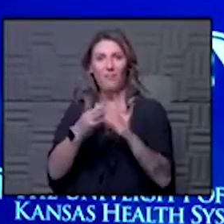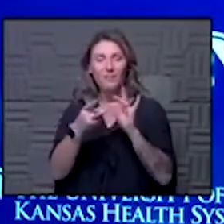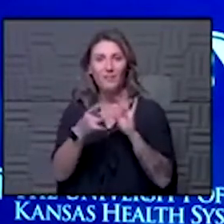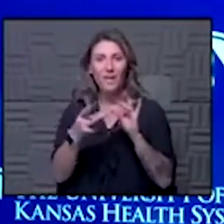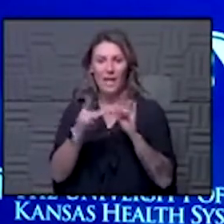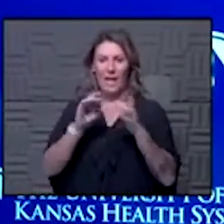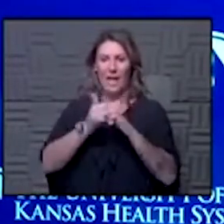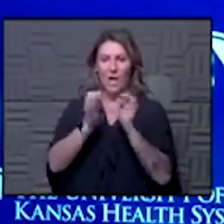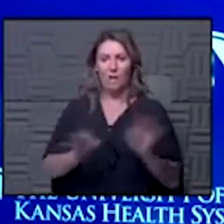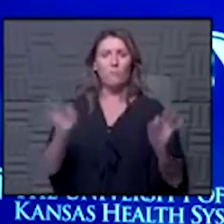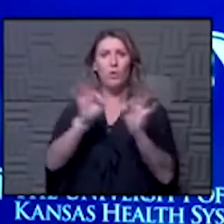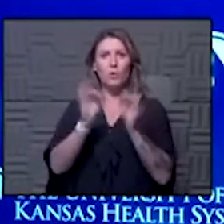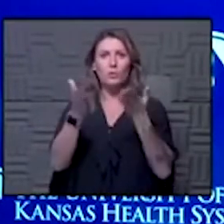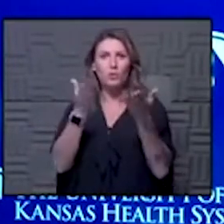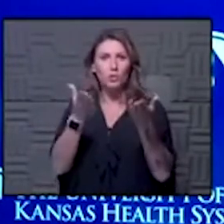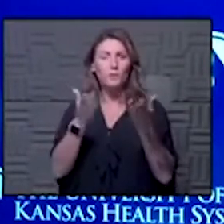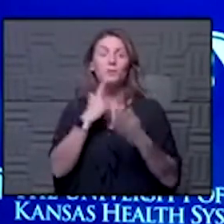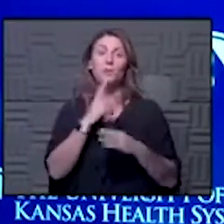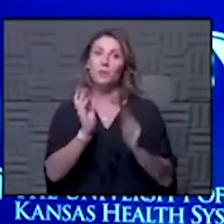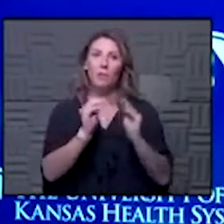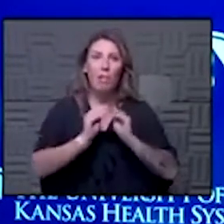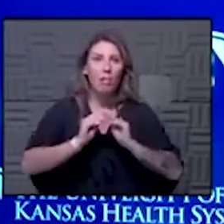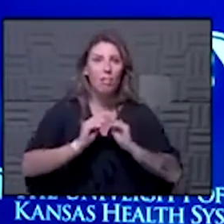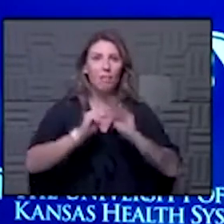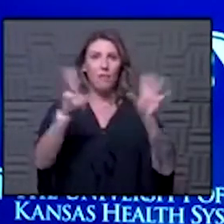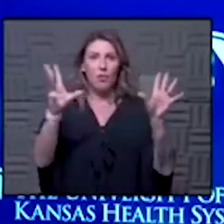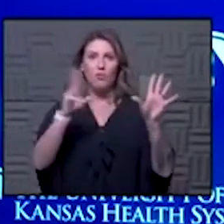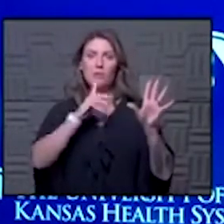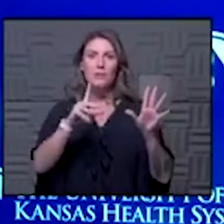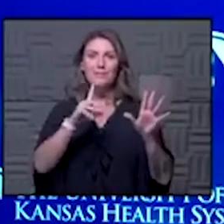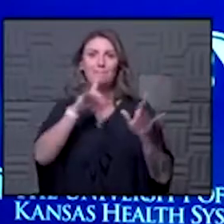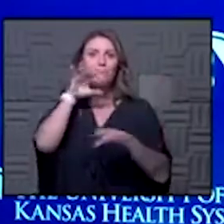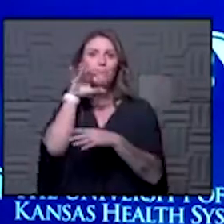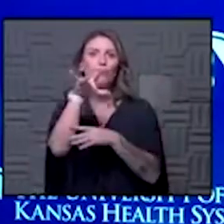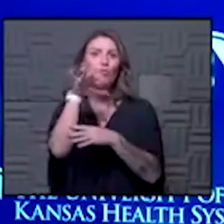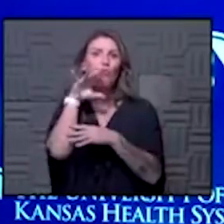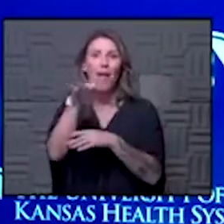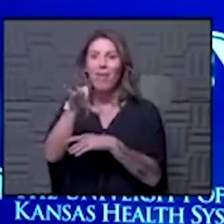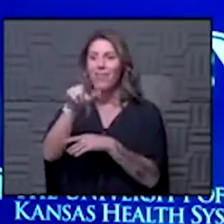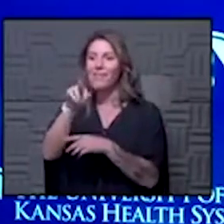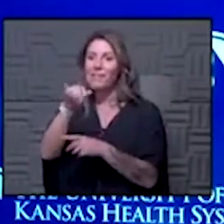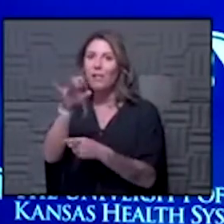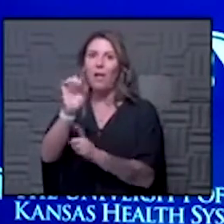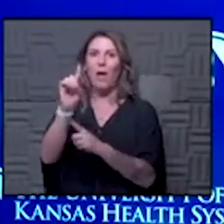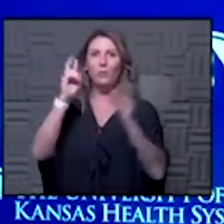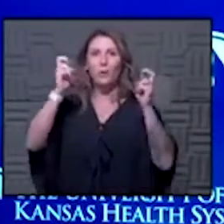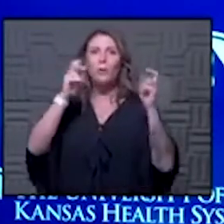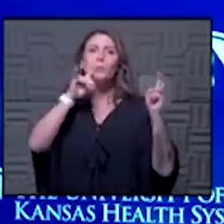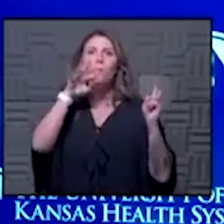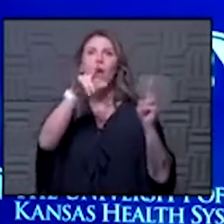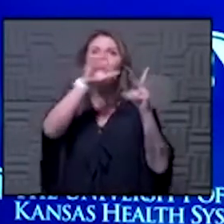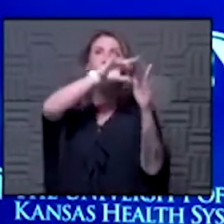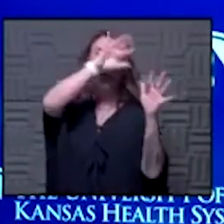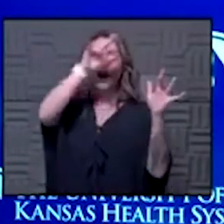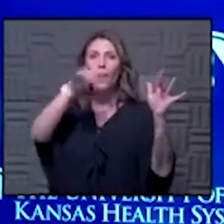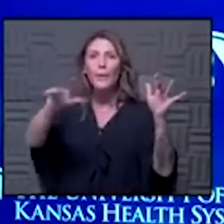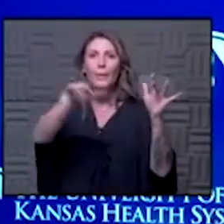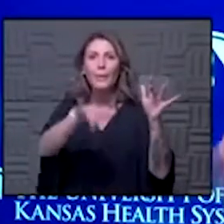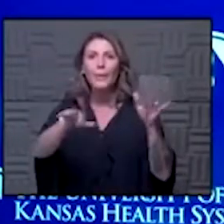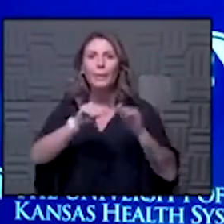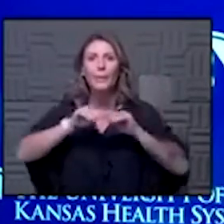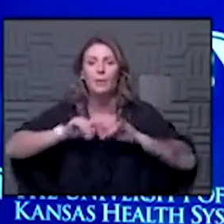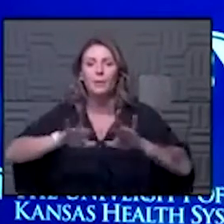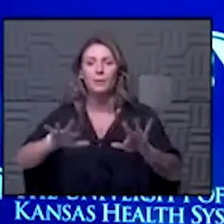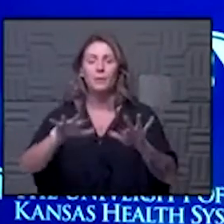important are services. think clearly it's the breath cloud more than anything that's spreading the virus. It can happen with a service but I think